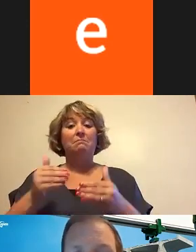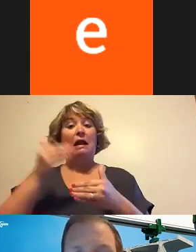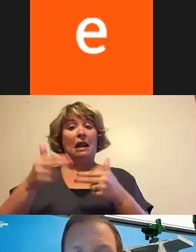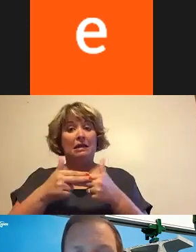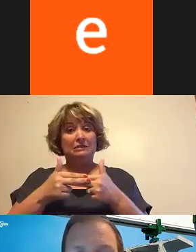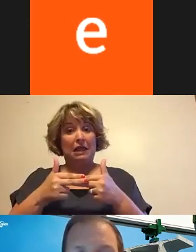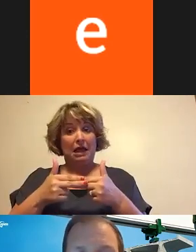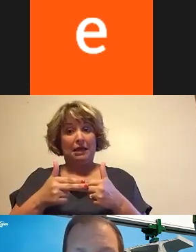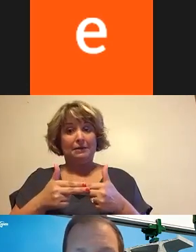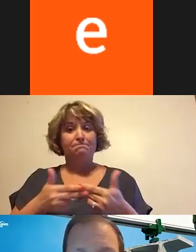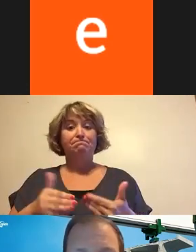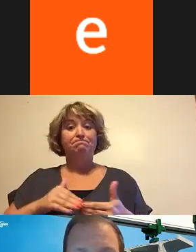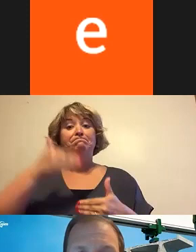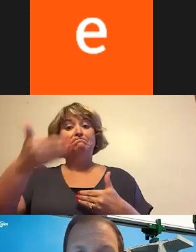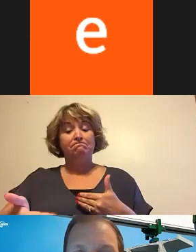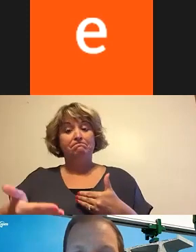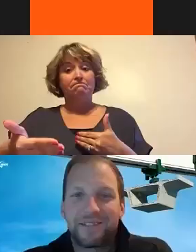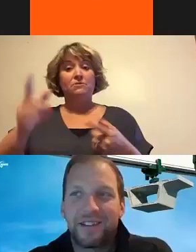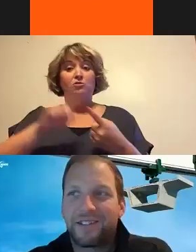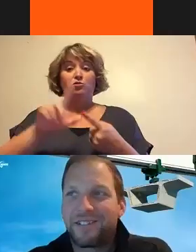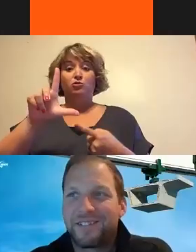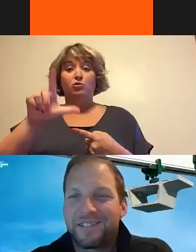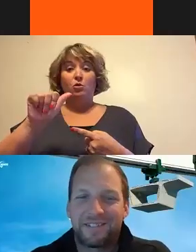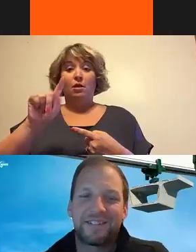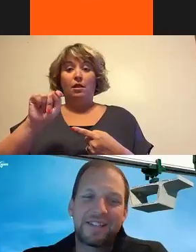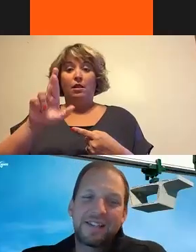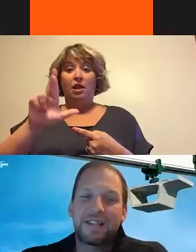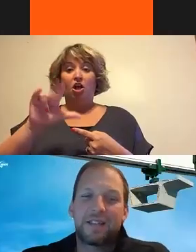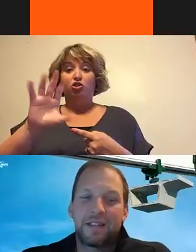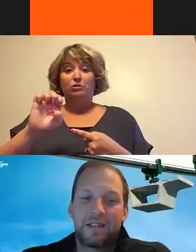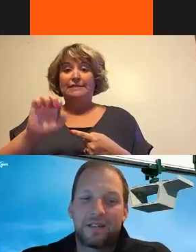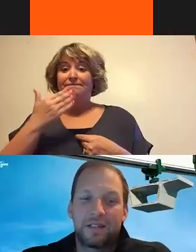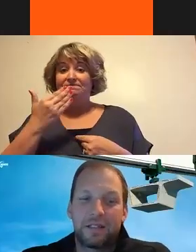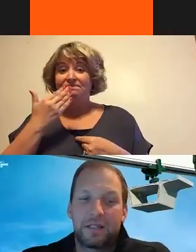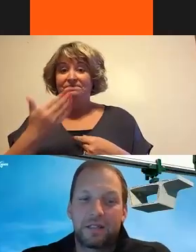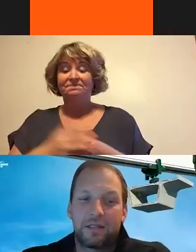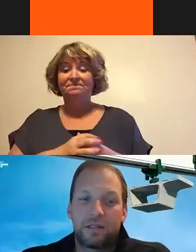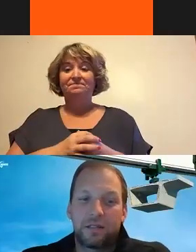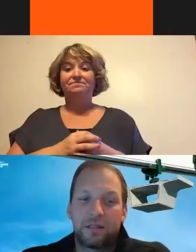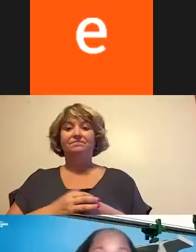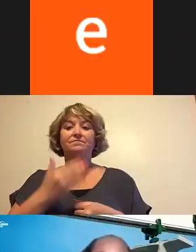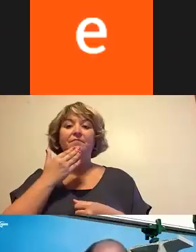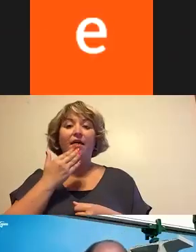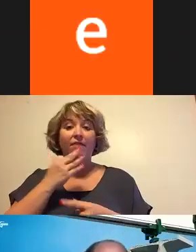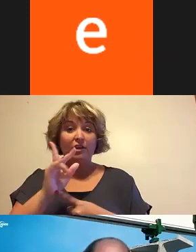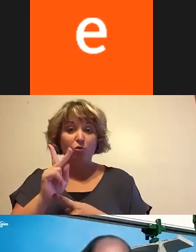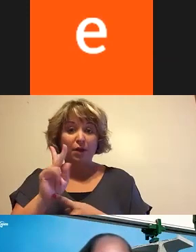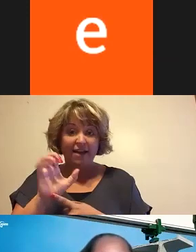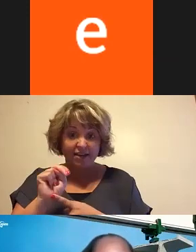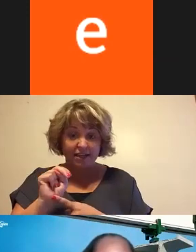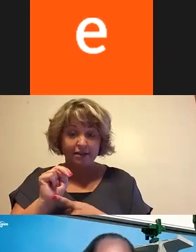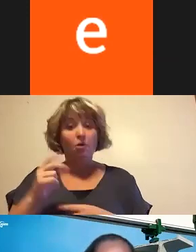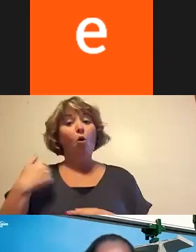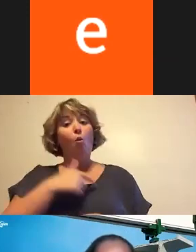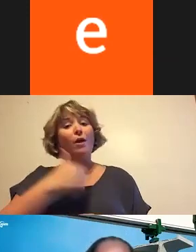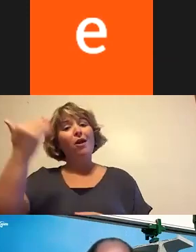Next, I'm going to turn it back over to Latrice. Thank you. B. Thank you, Kevin. We are aware